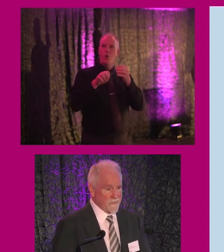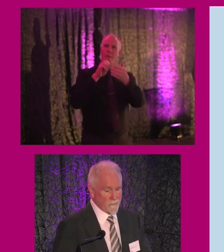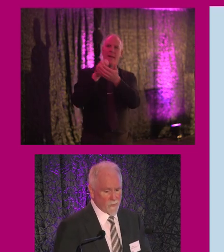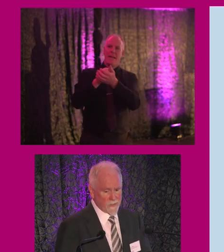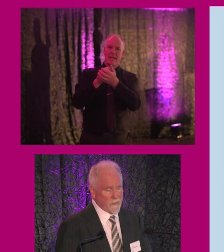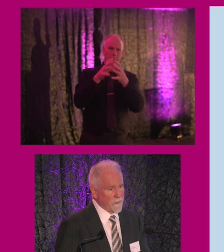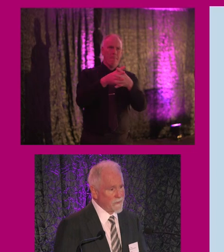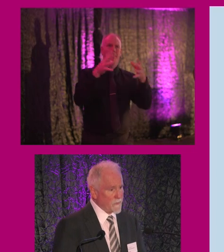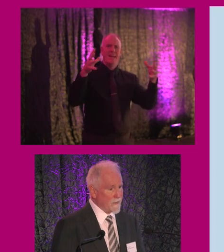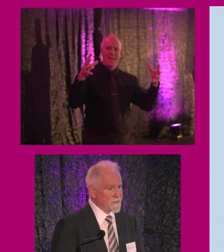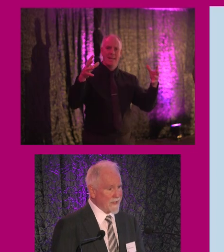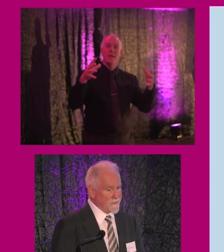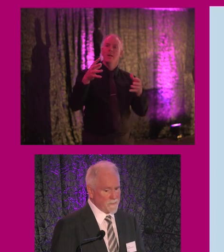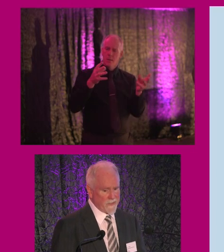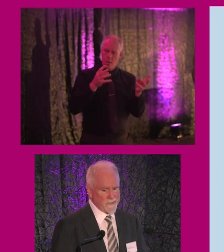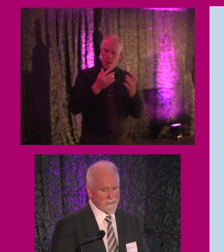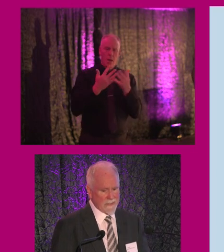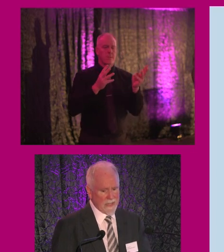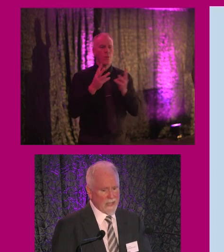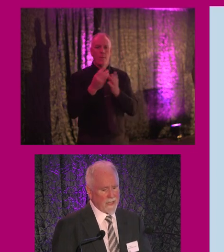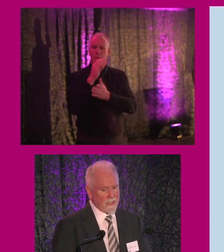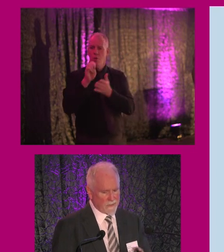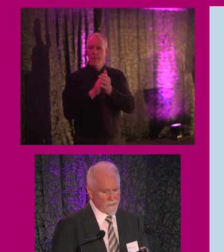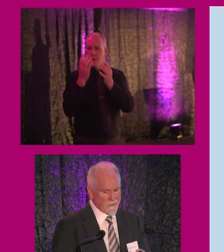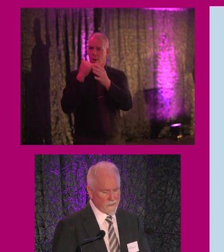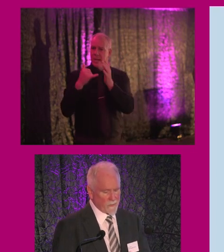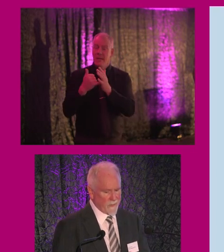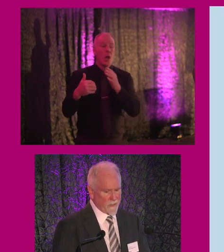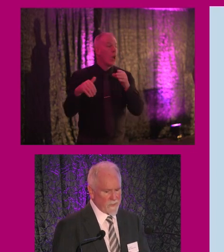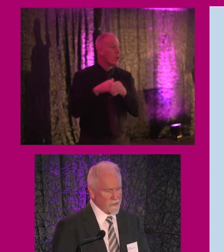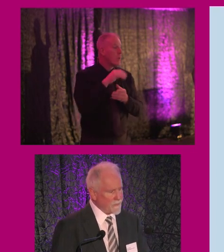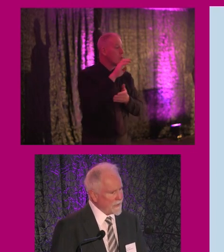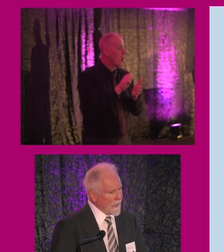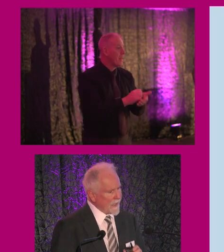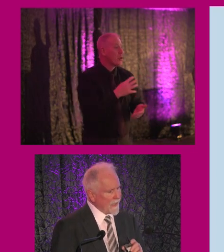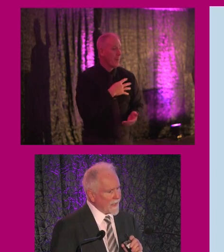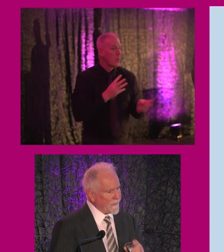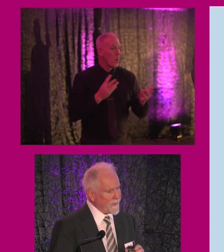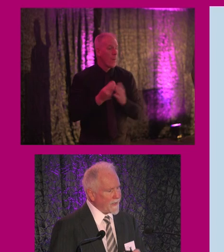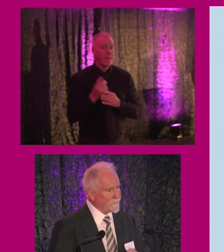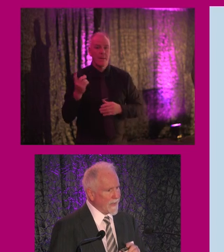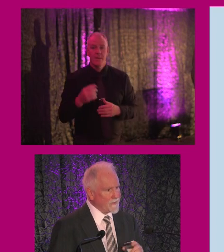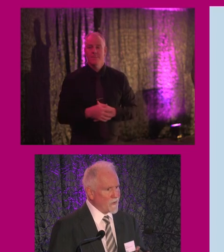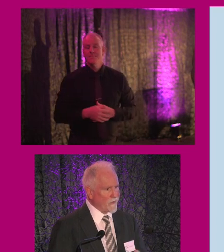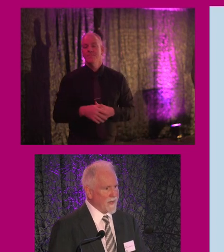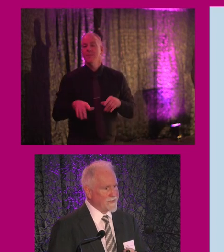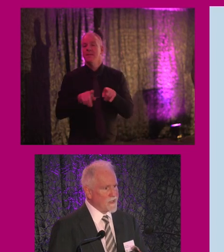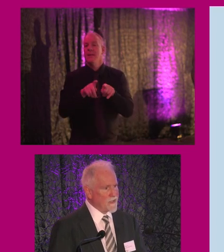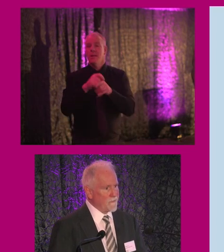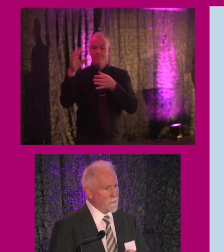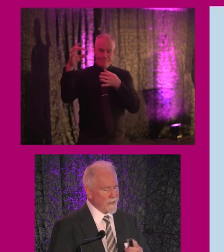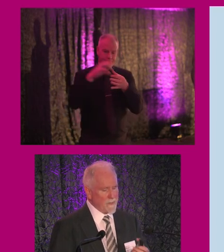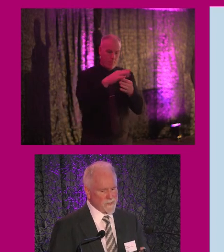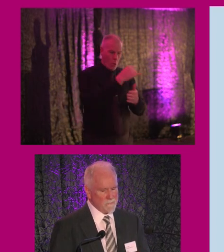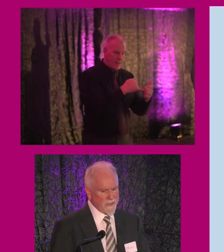significant work with European standards bodies, including the European Commission. And then at an organization